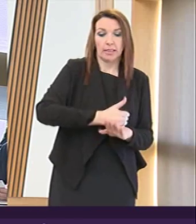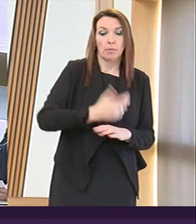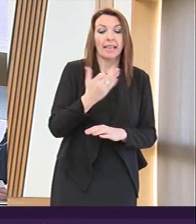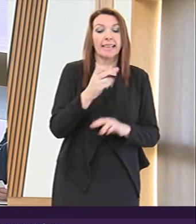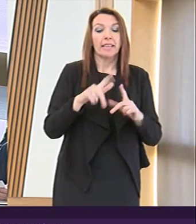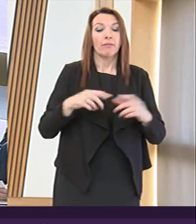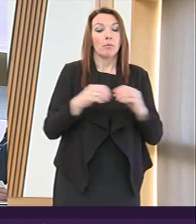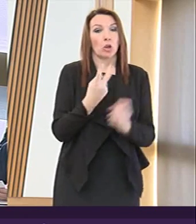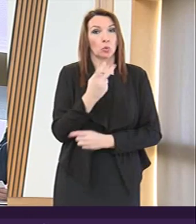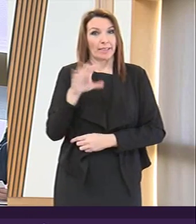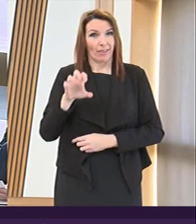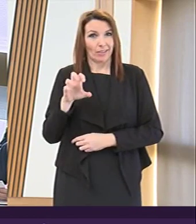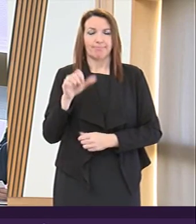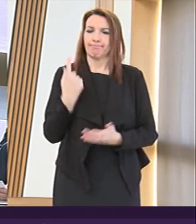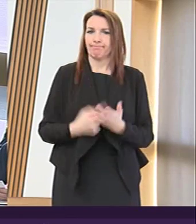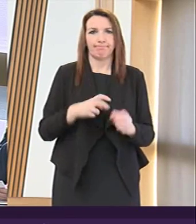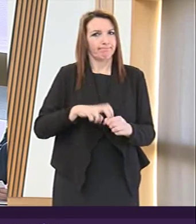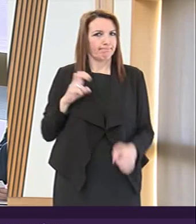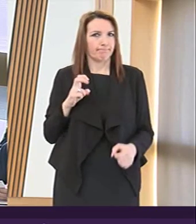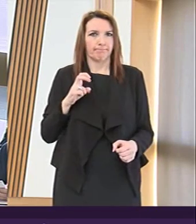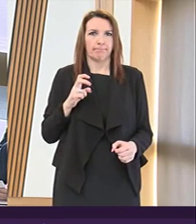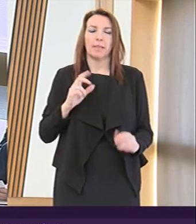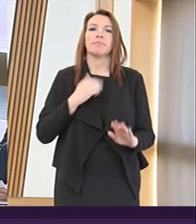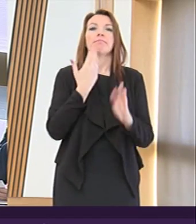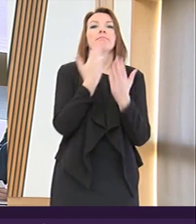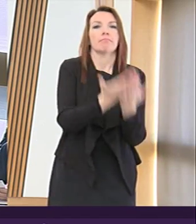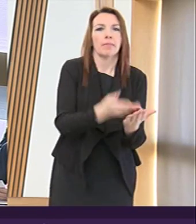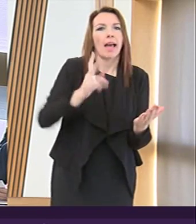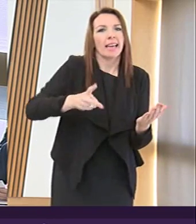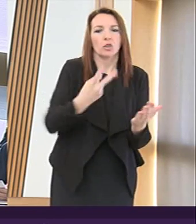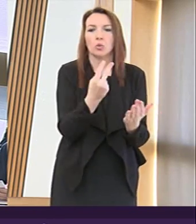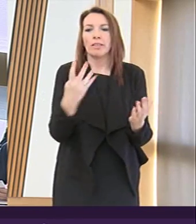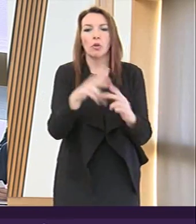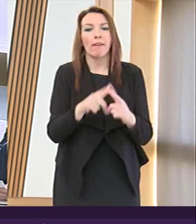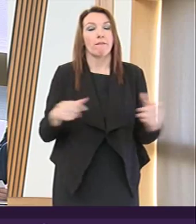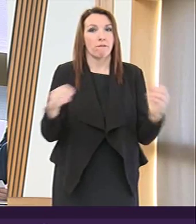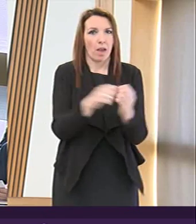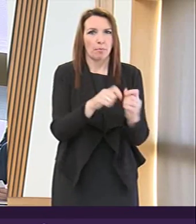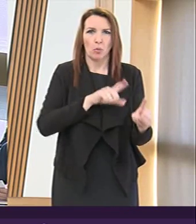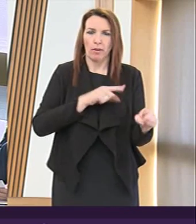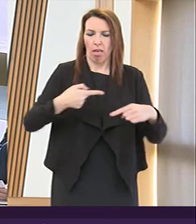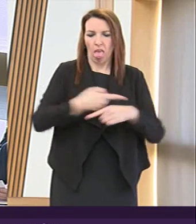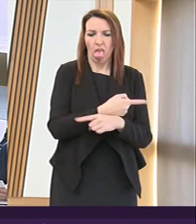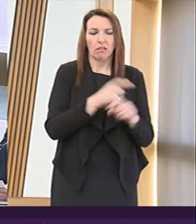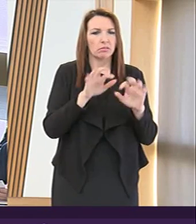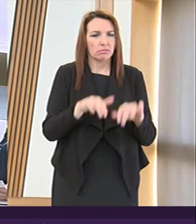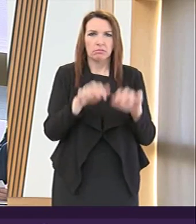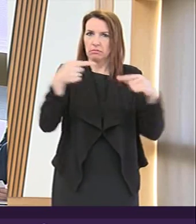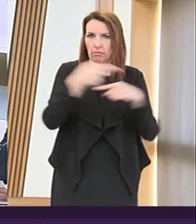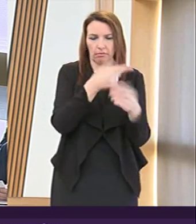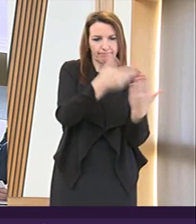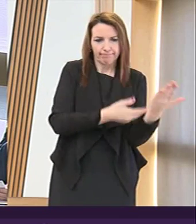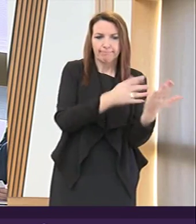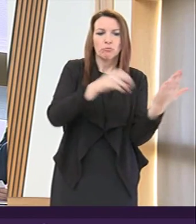2015 and was subsequently withdrawn and relayed on the 24th of February to correct a typographical error highlighted